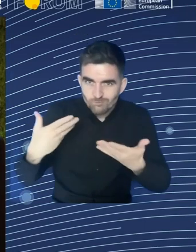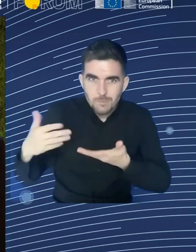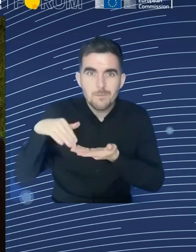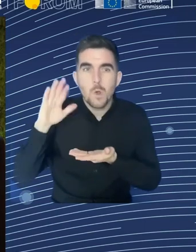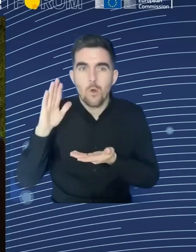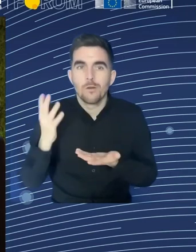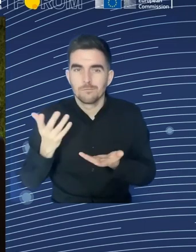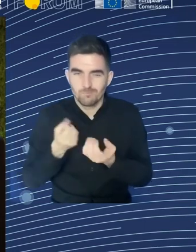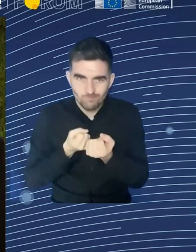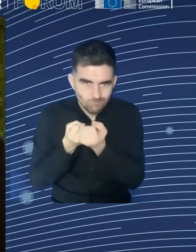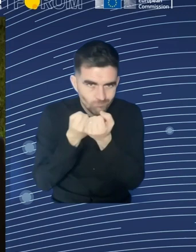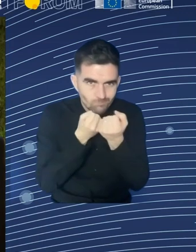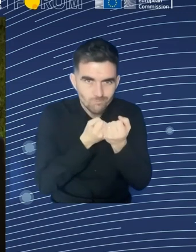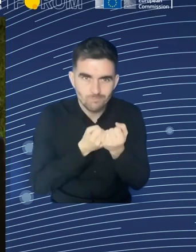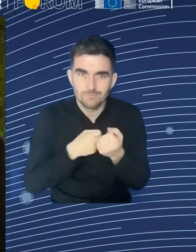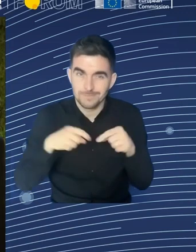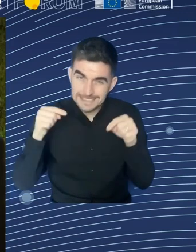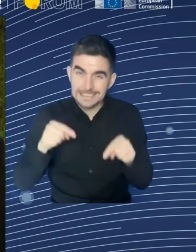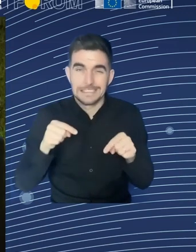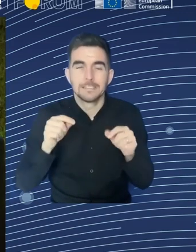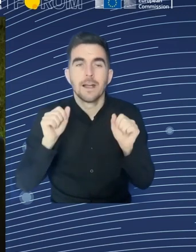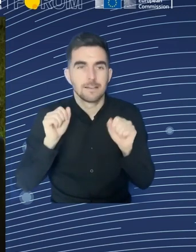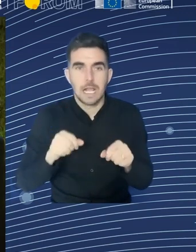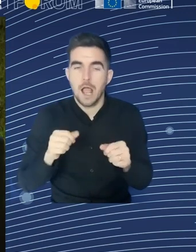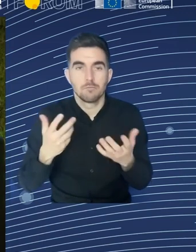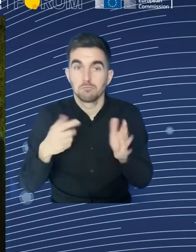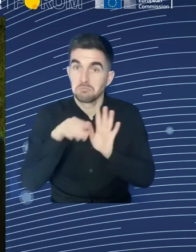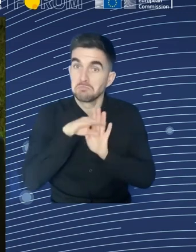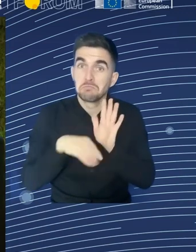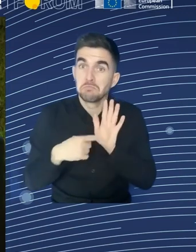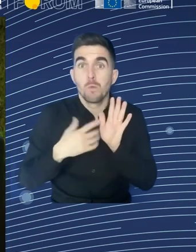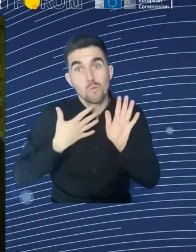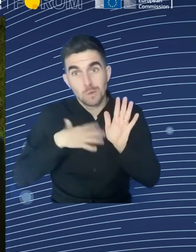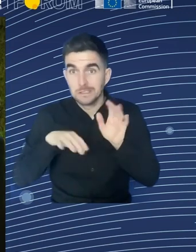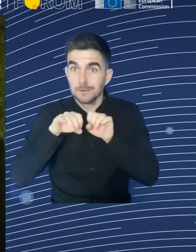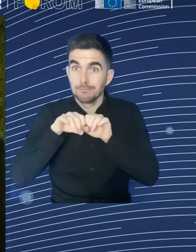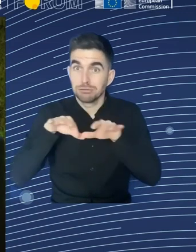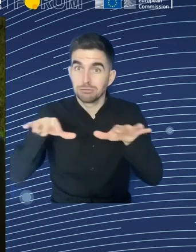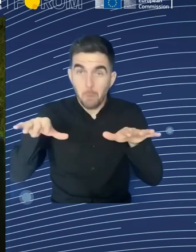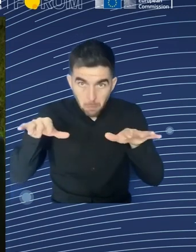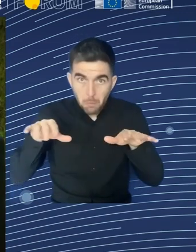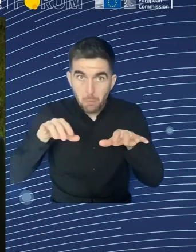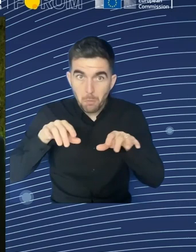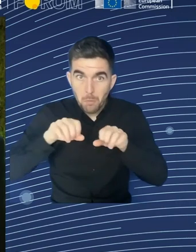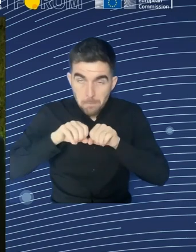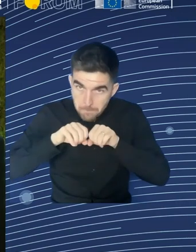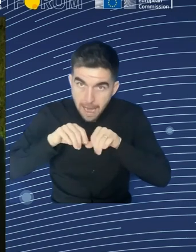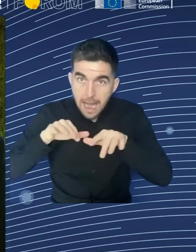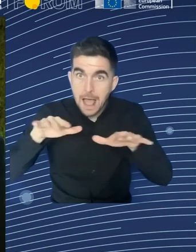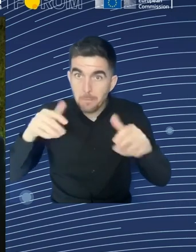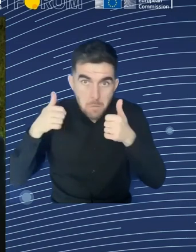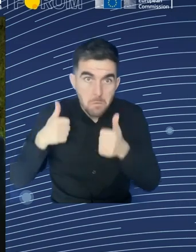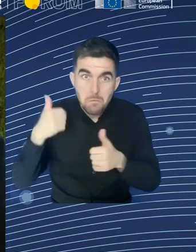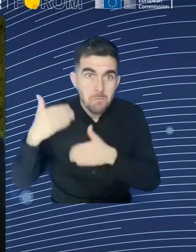I've mentioned that it is good to have data collection, but we also have to invest in good